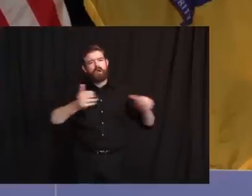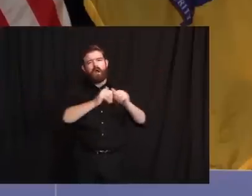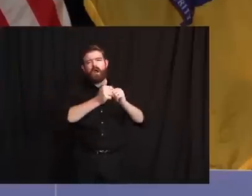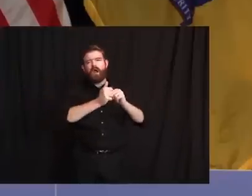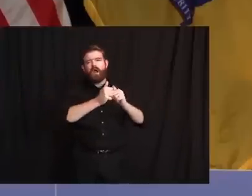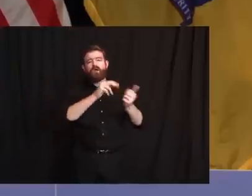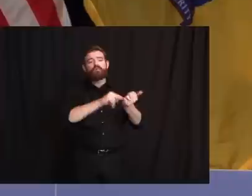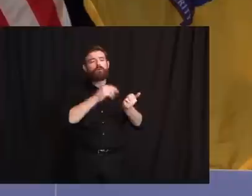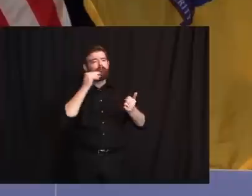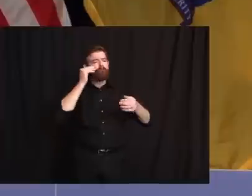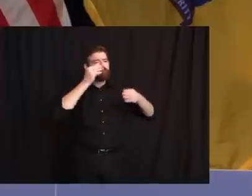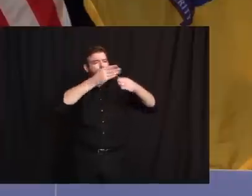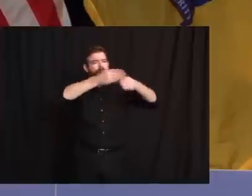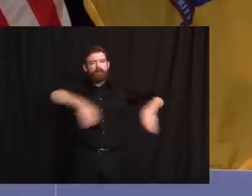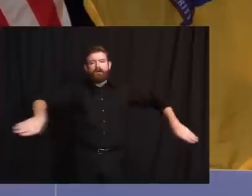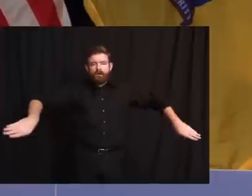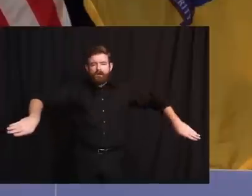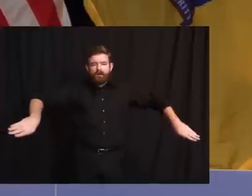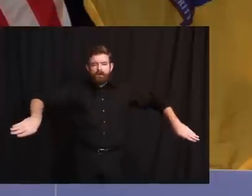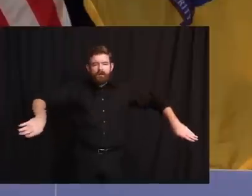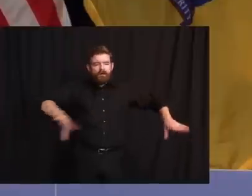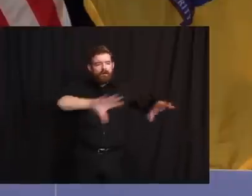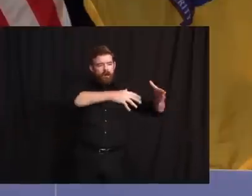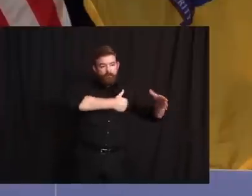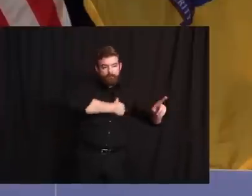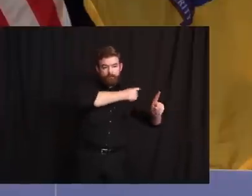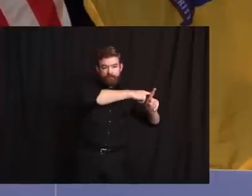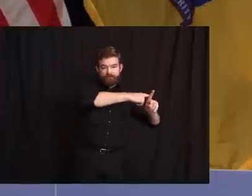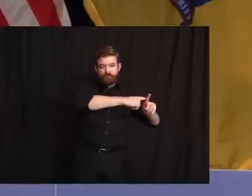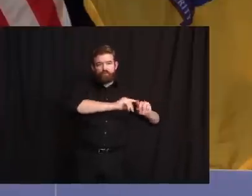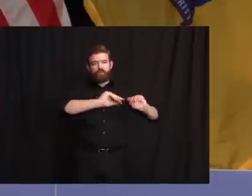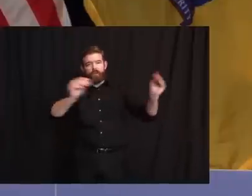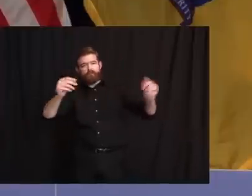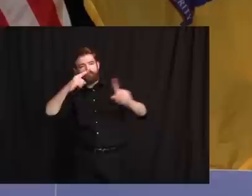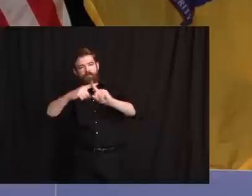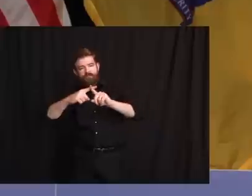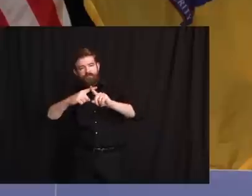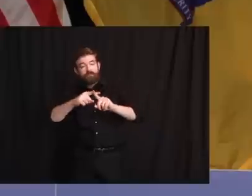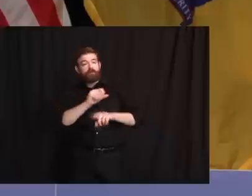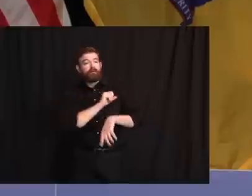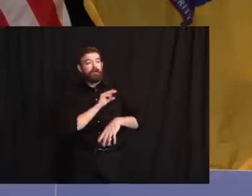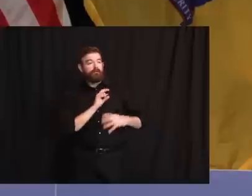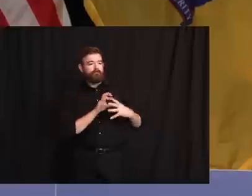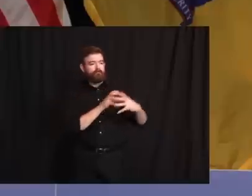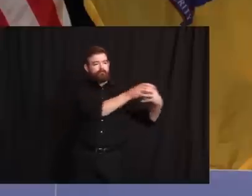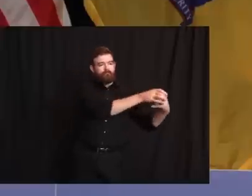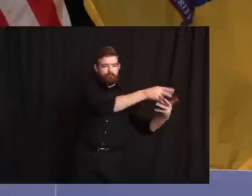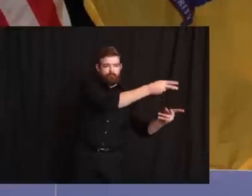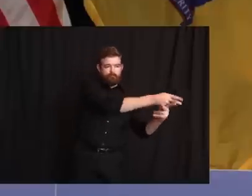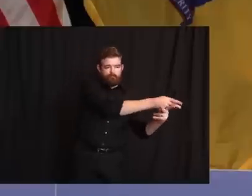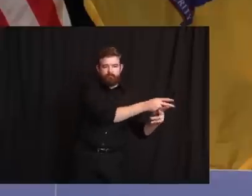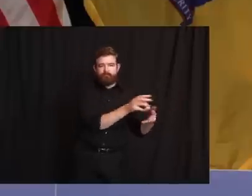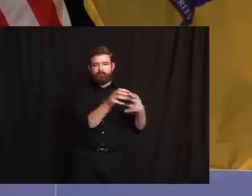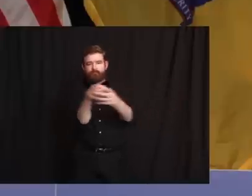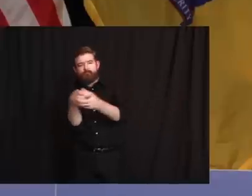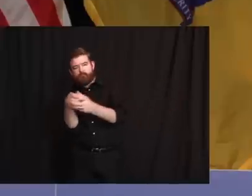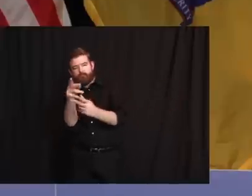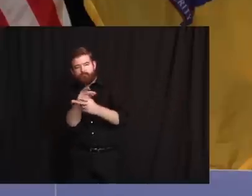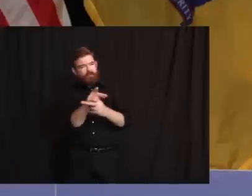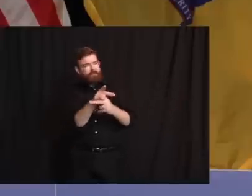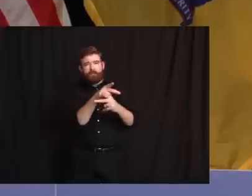and the use of PPE was exactly the same as what we put out. So I just want to clear that up.